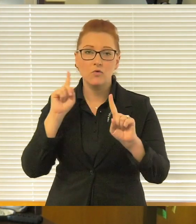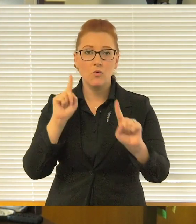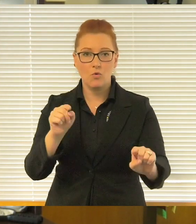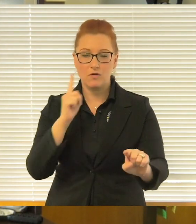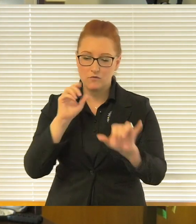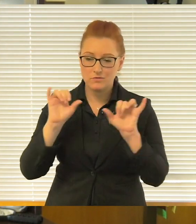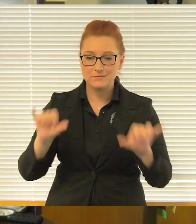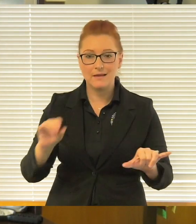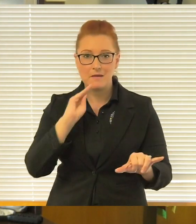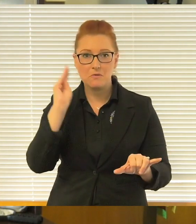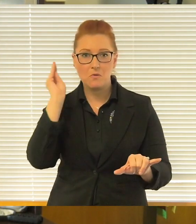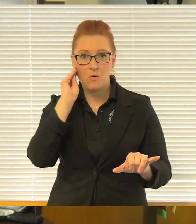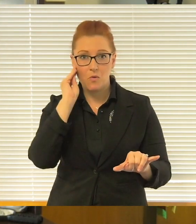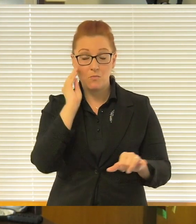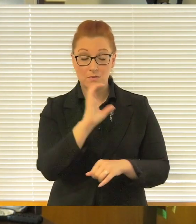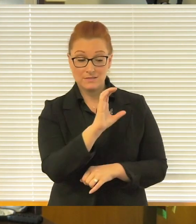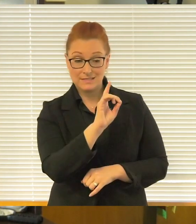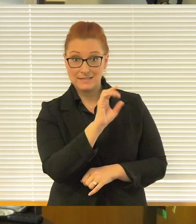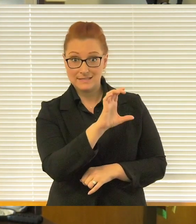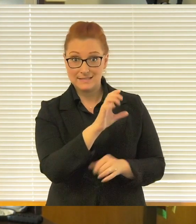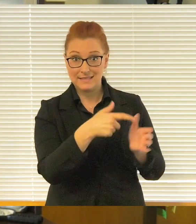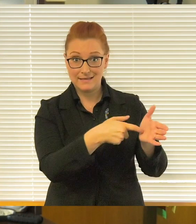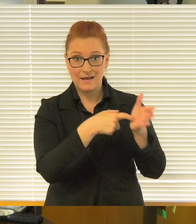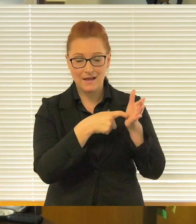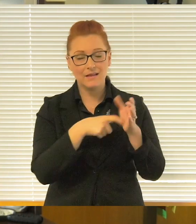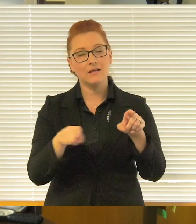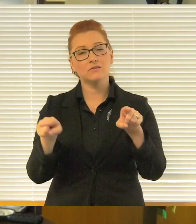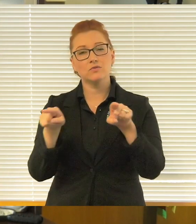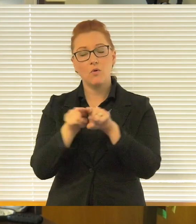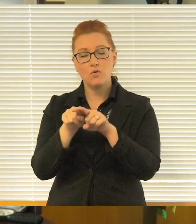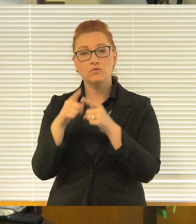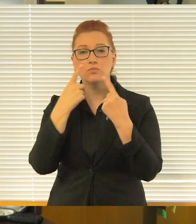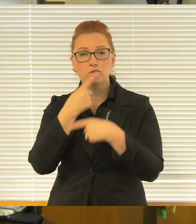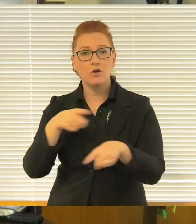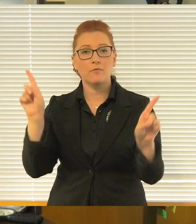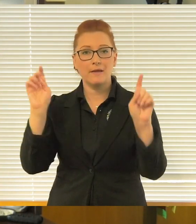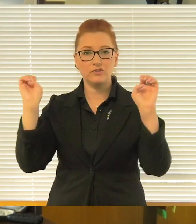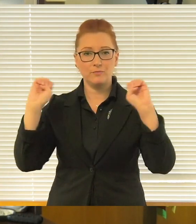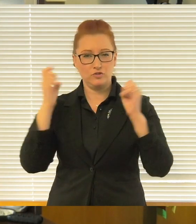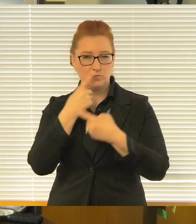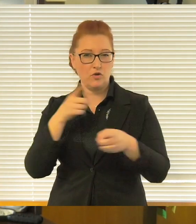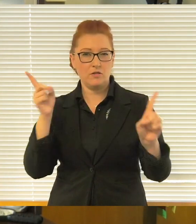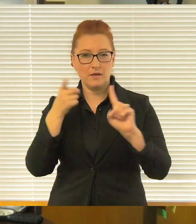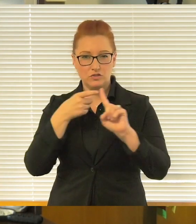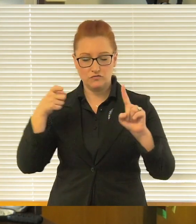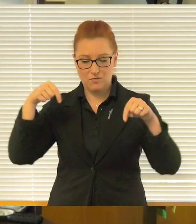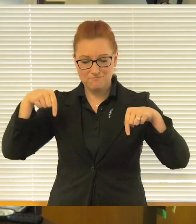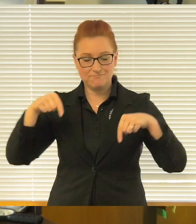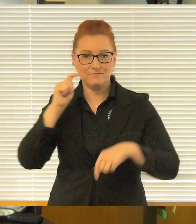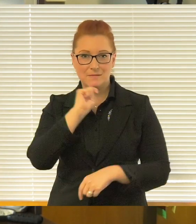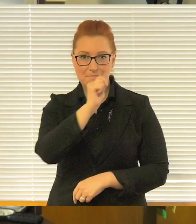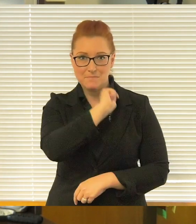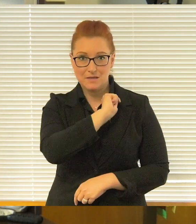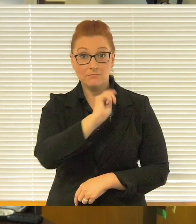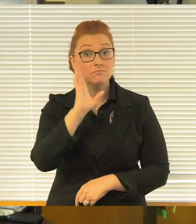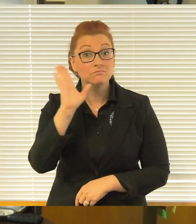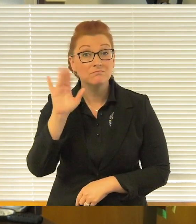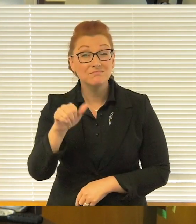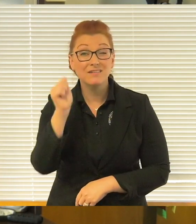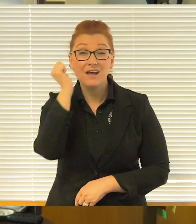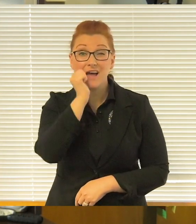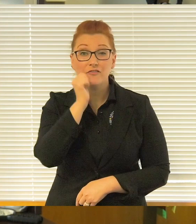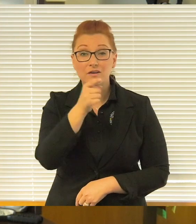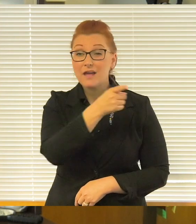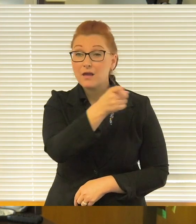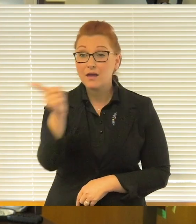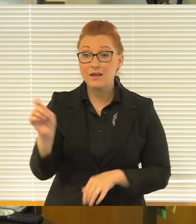CDC guidelines, and Tempe's specific emergency proclamations. Please note that every day you stay home and